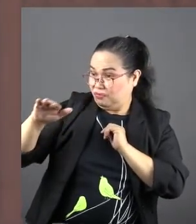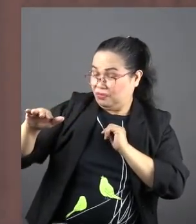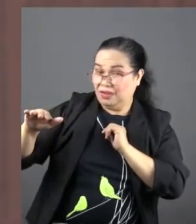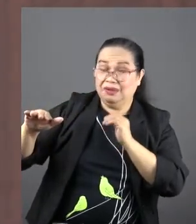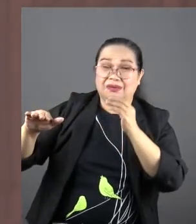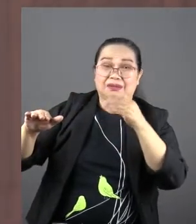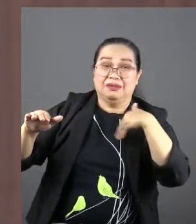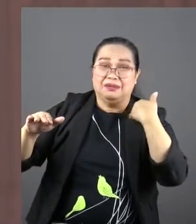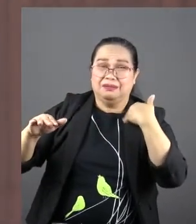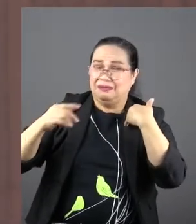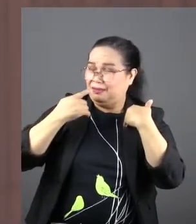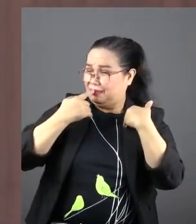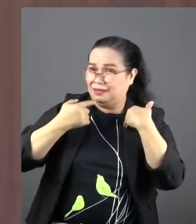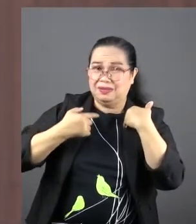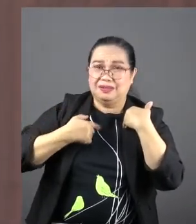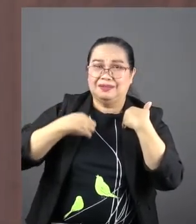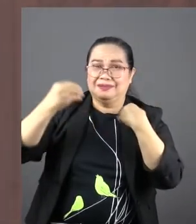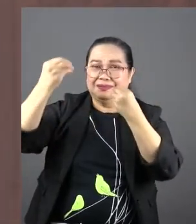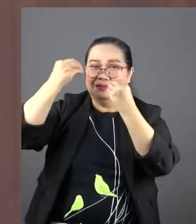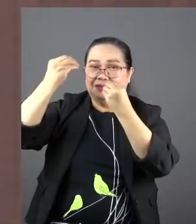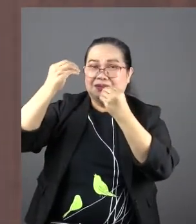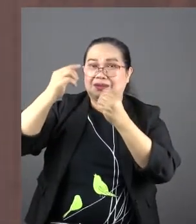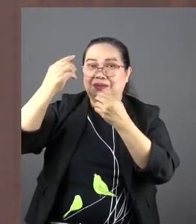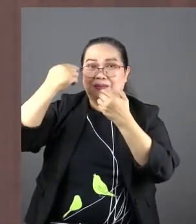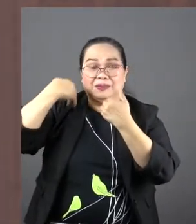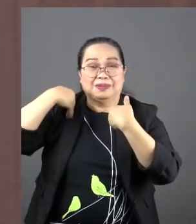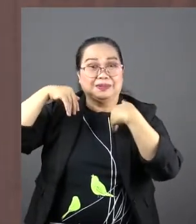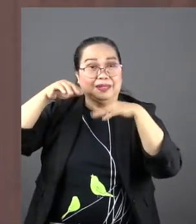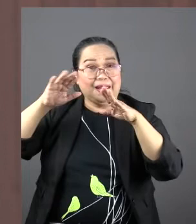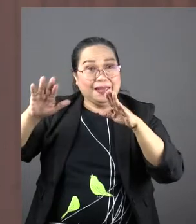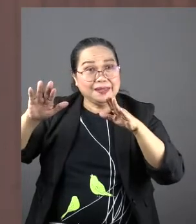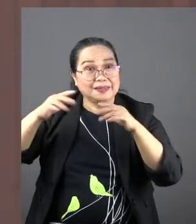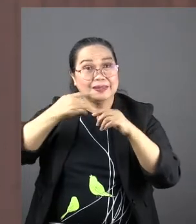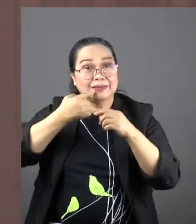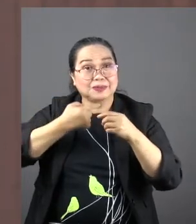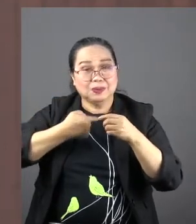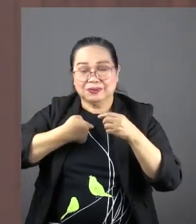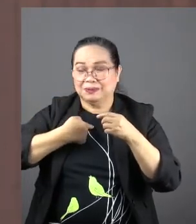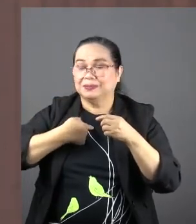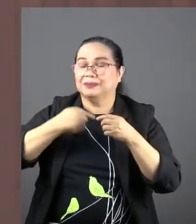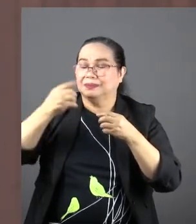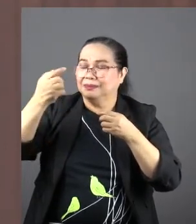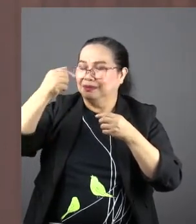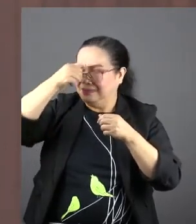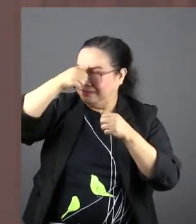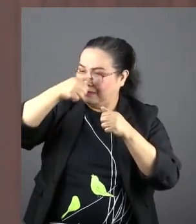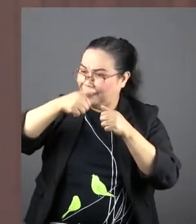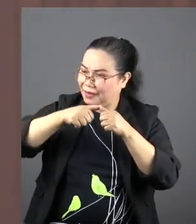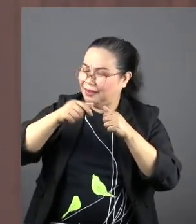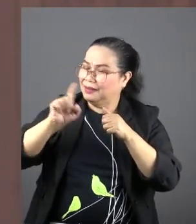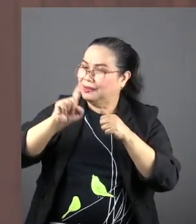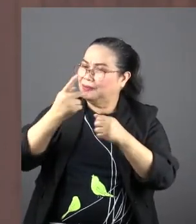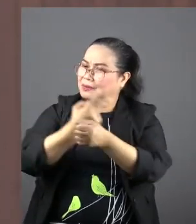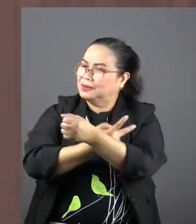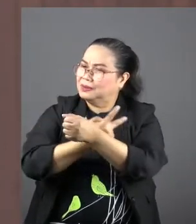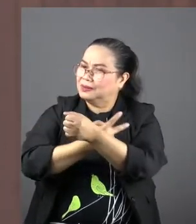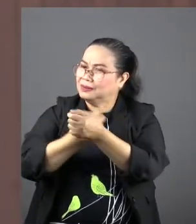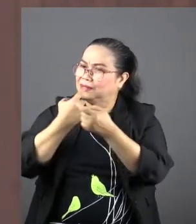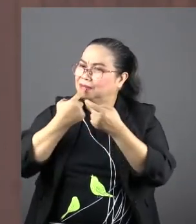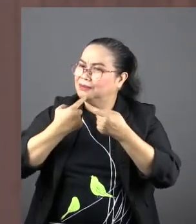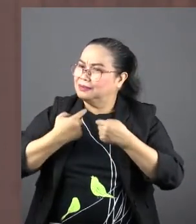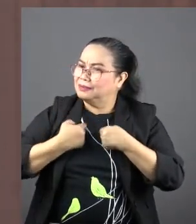He's reminding me of what the angel Gabriel said. He's reminding me of what the shepherds also